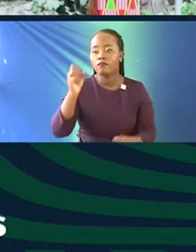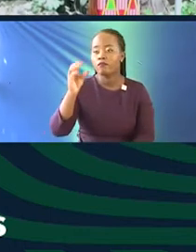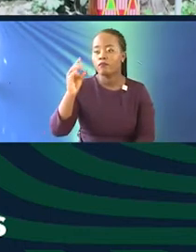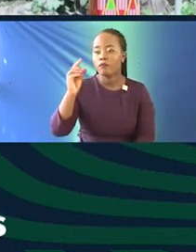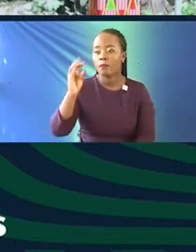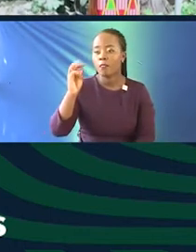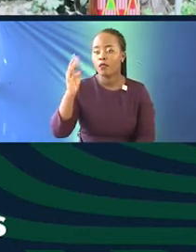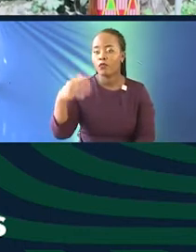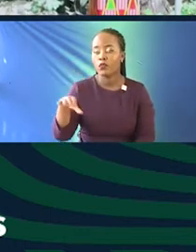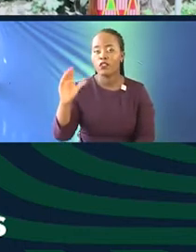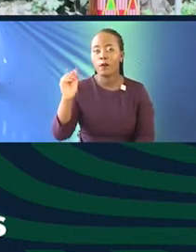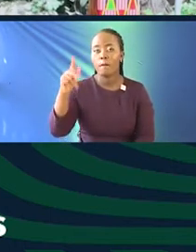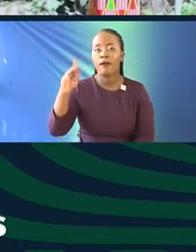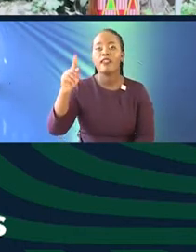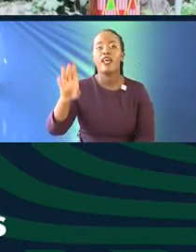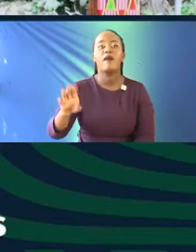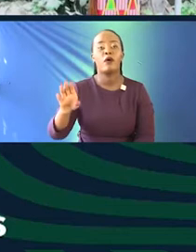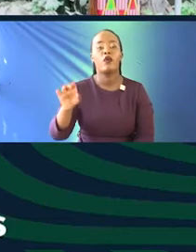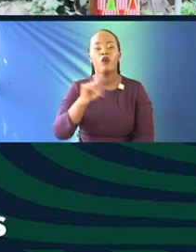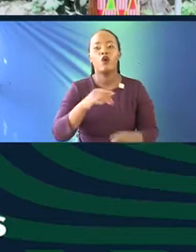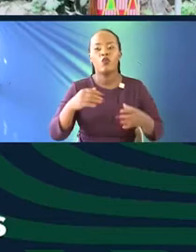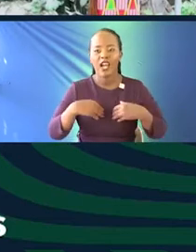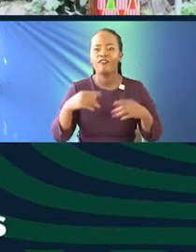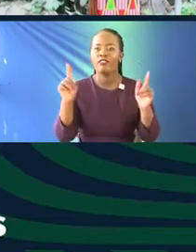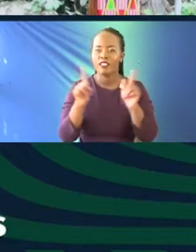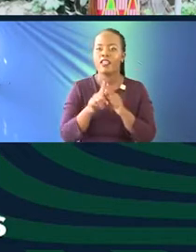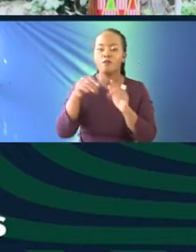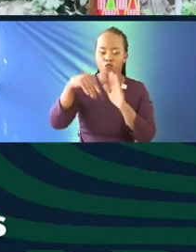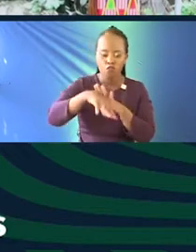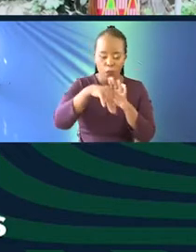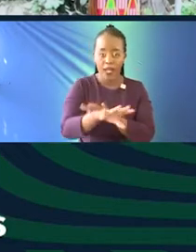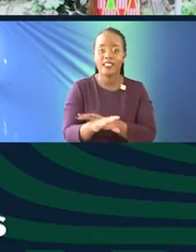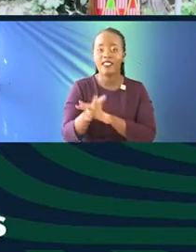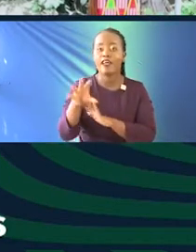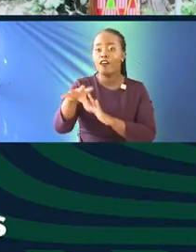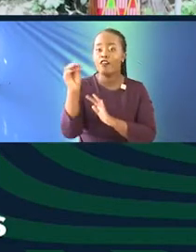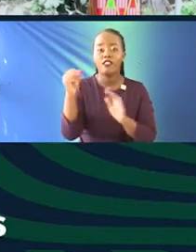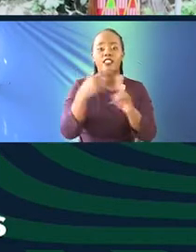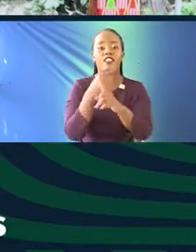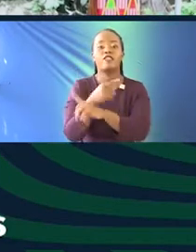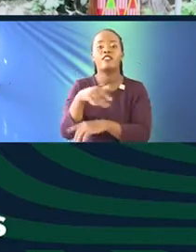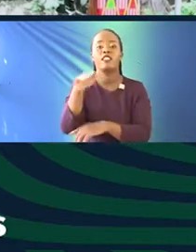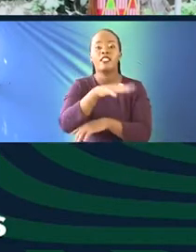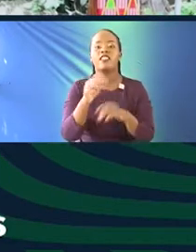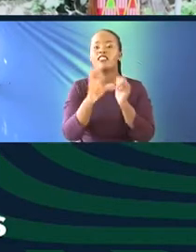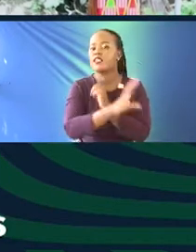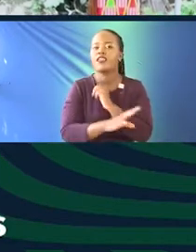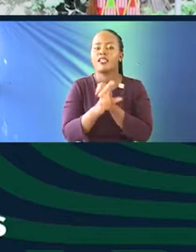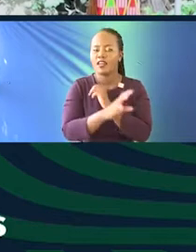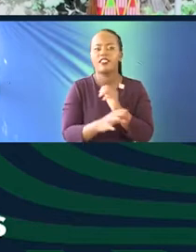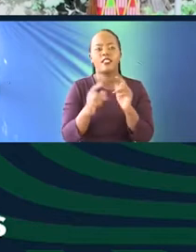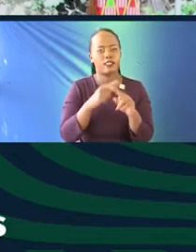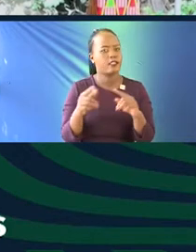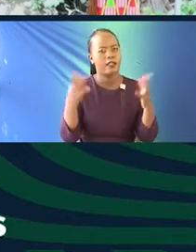Well, at least that's a start. We have like the same plant found in different parts of the country but pretty much does the